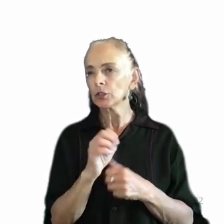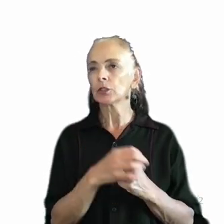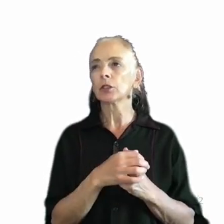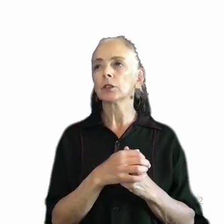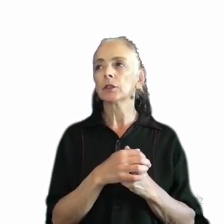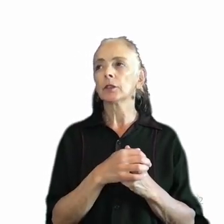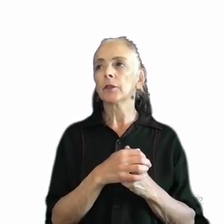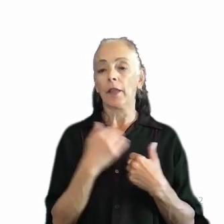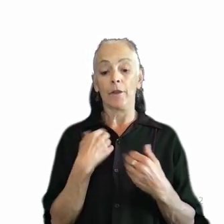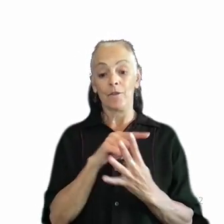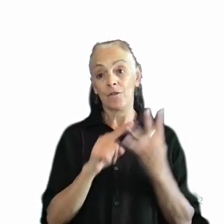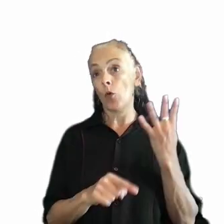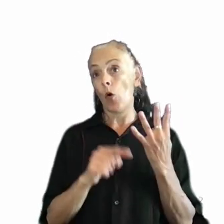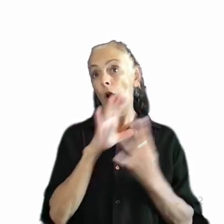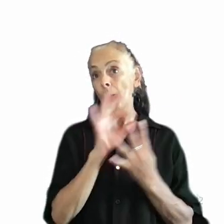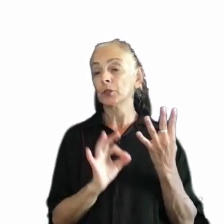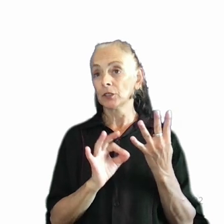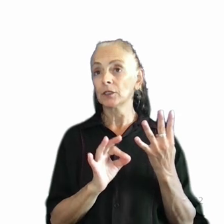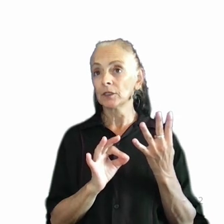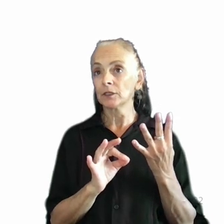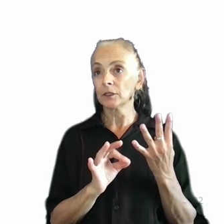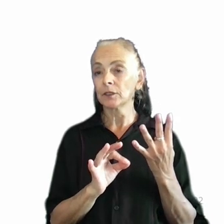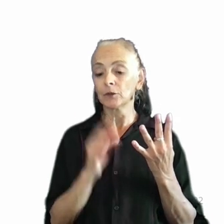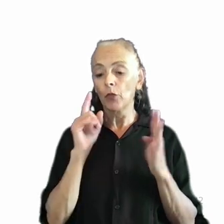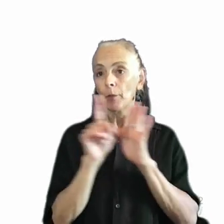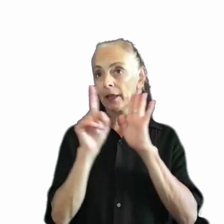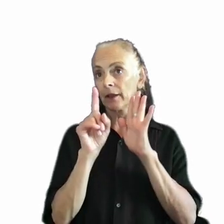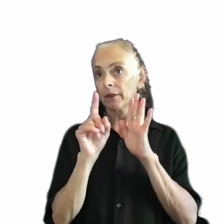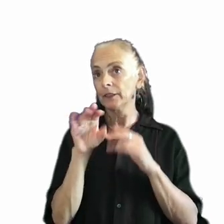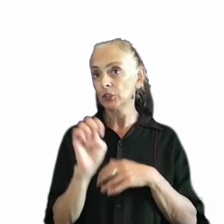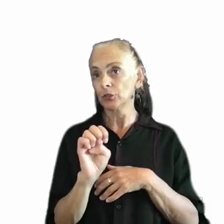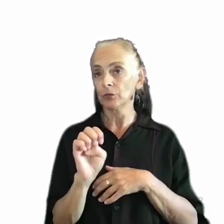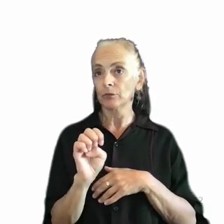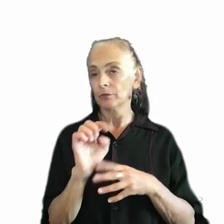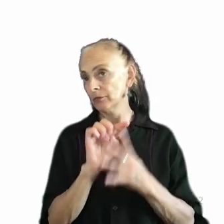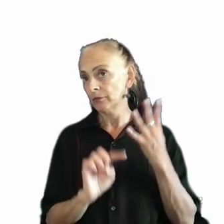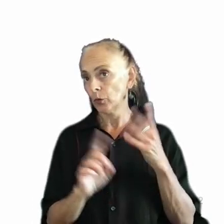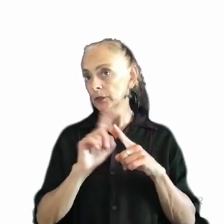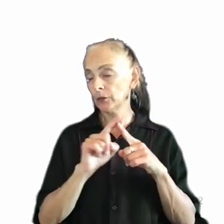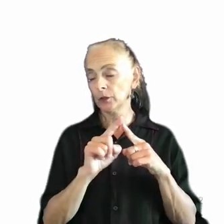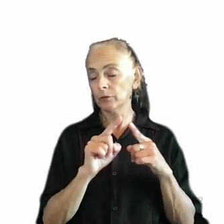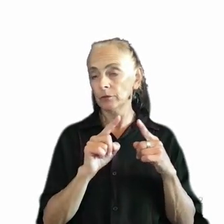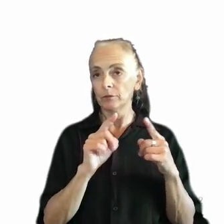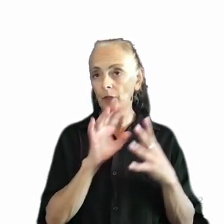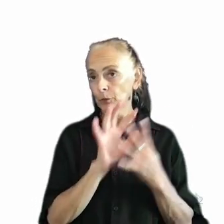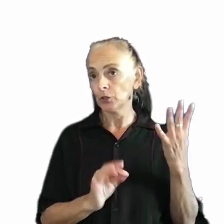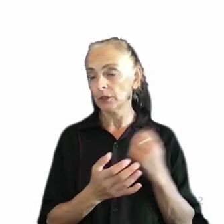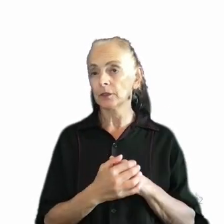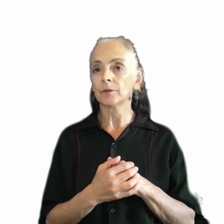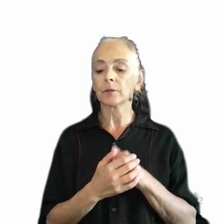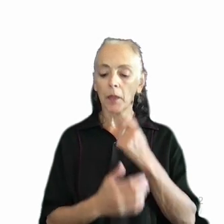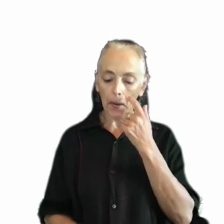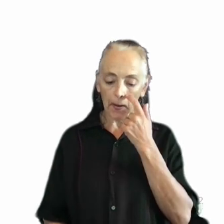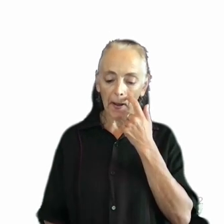different options for how this ping feature can function for players within the game. And